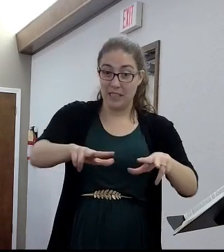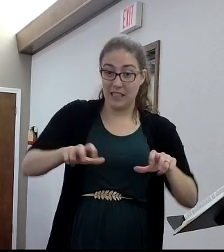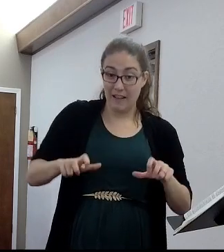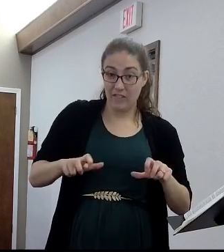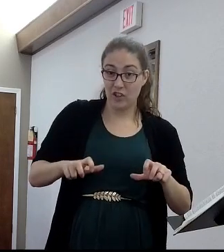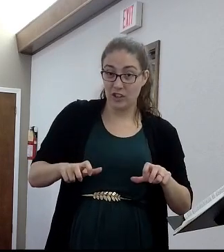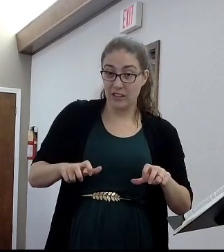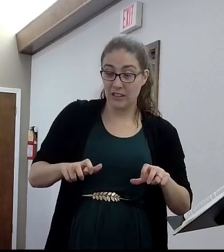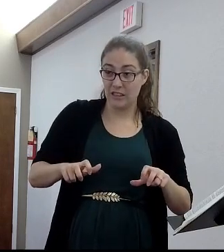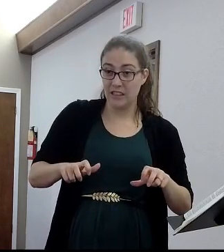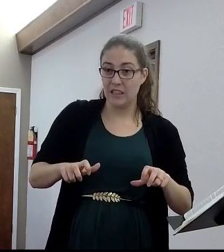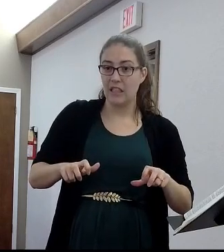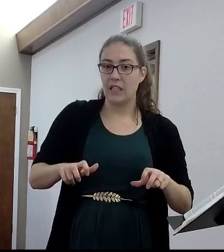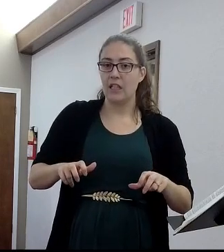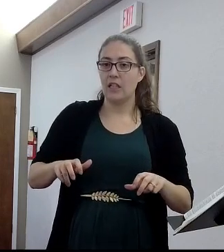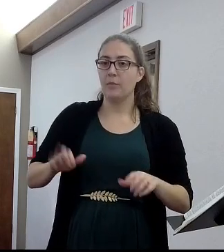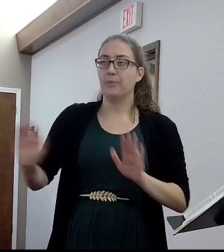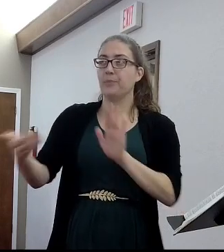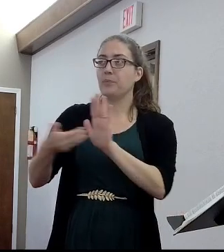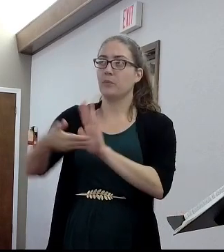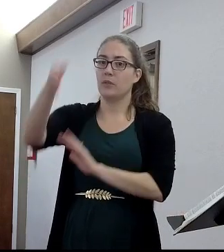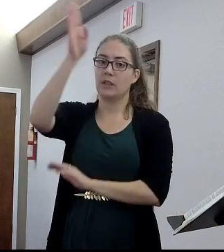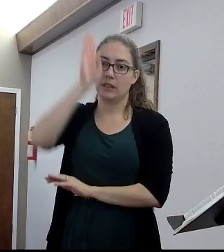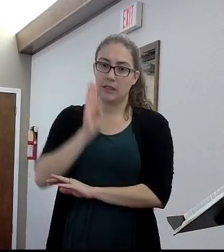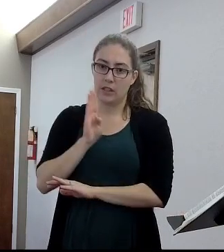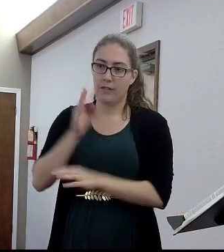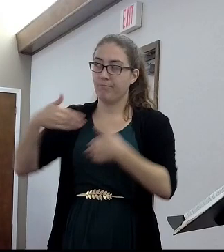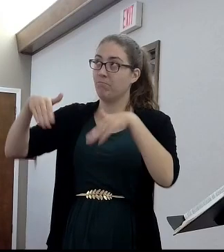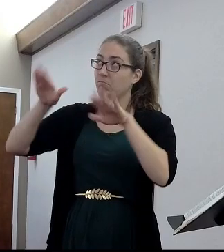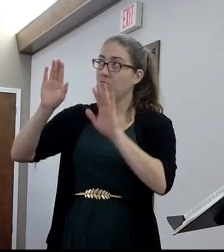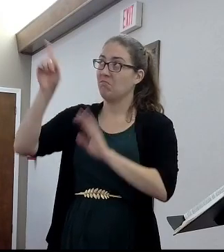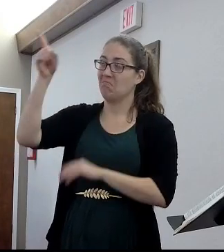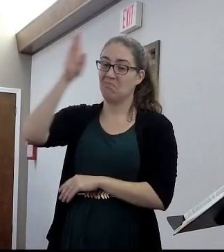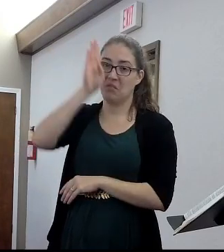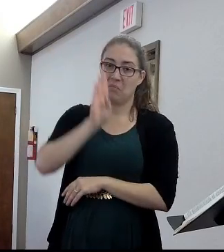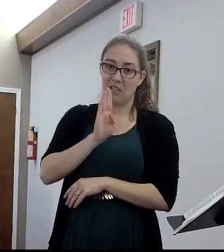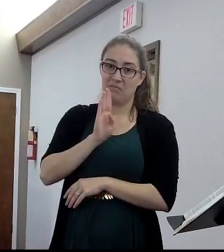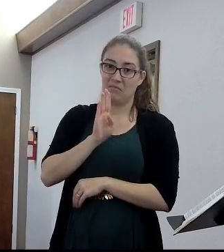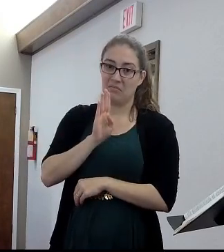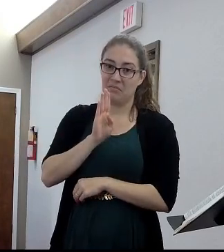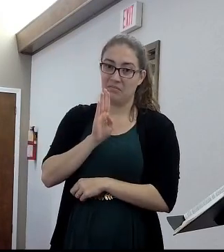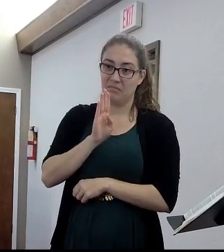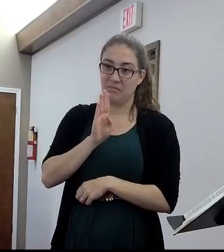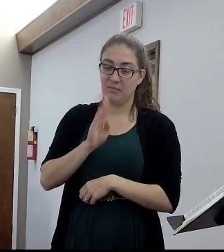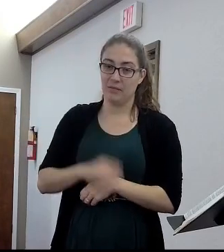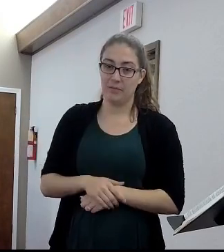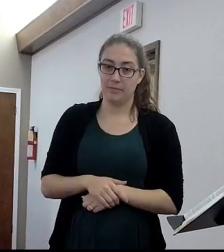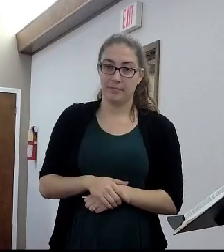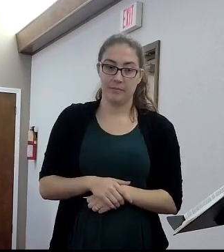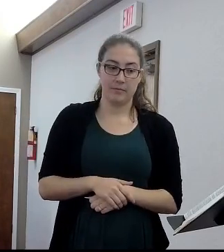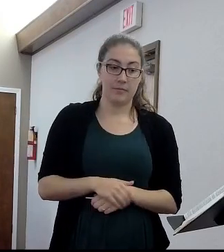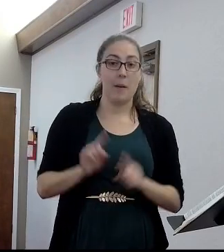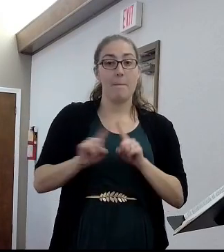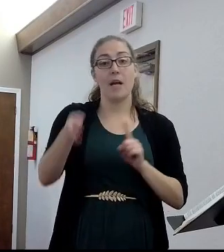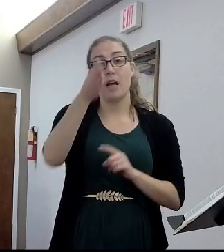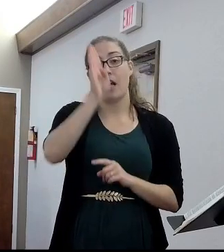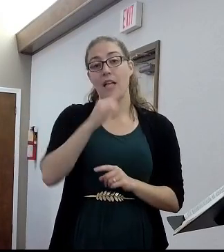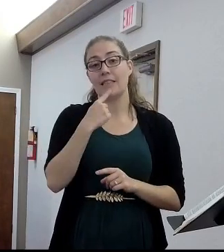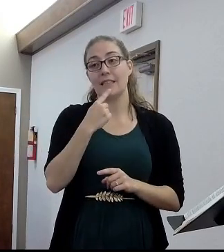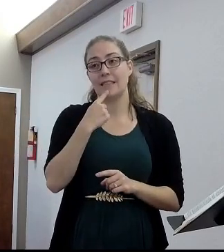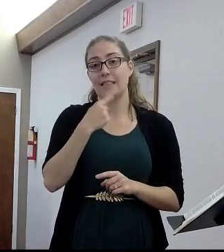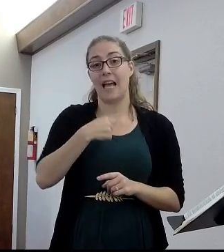And God says, I'll never leave thee, nor forsake thee. I don't have time to move into the next thing. I got through one